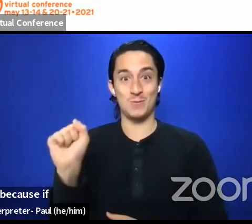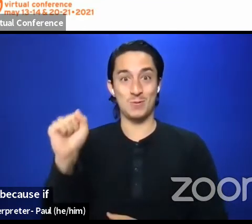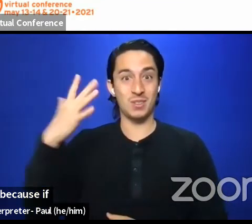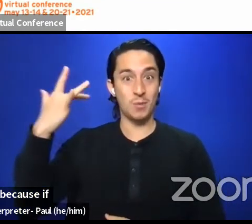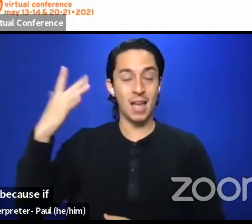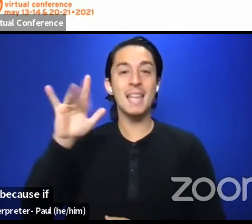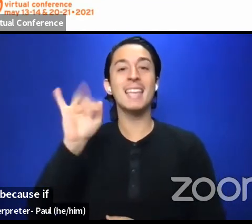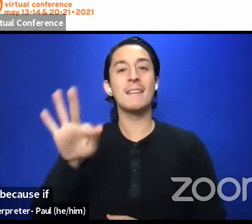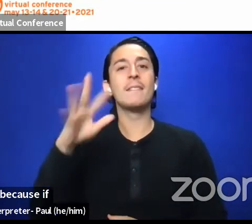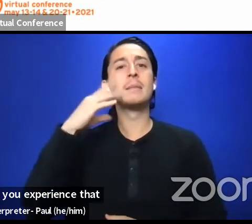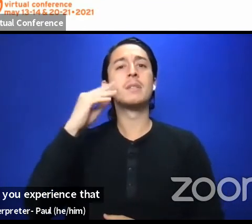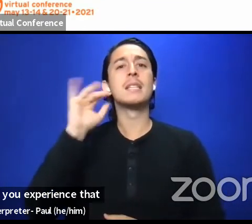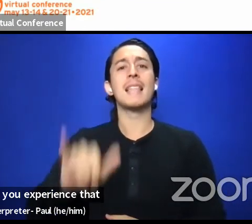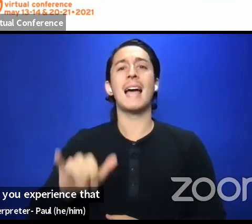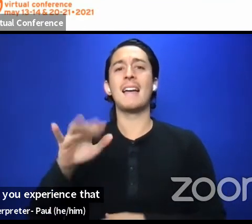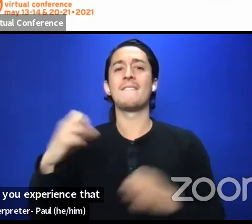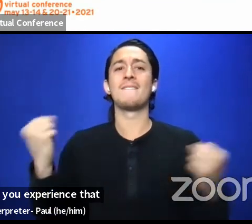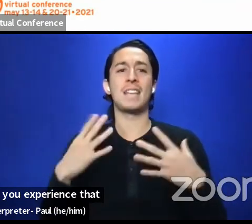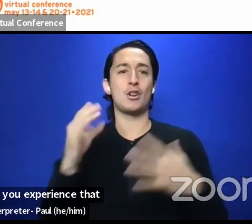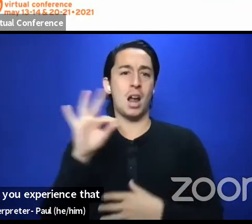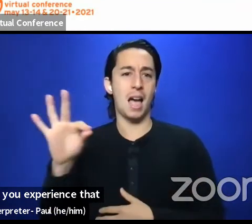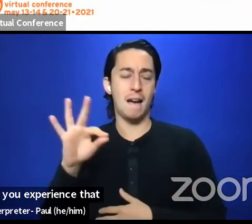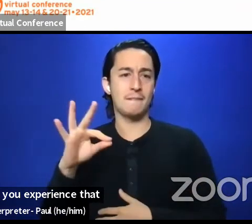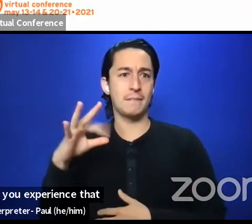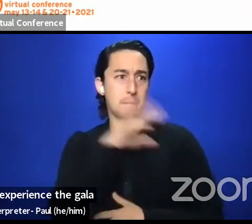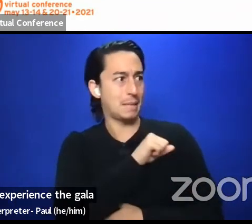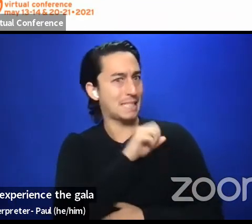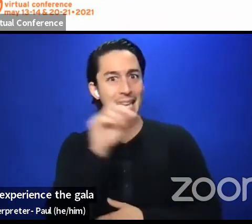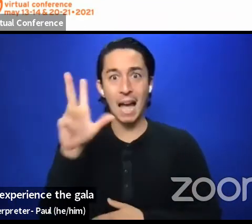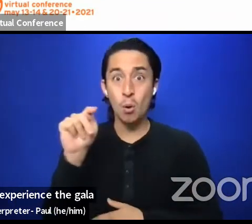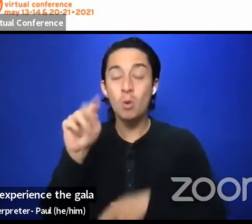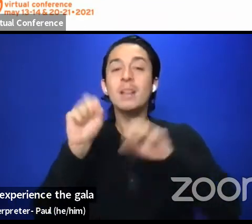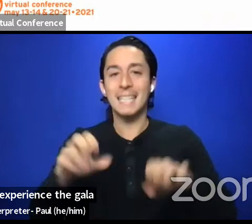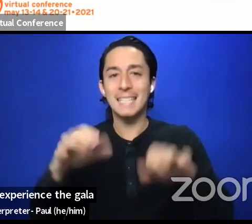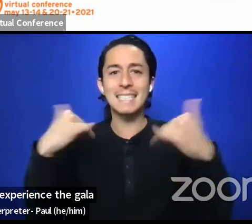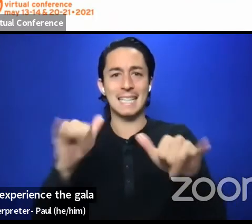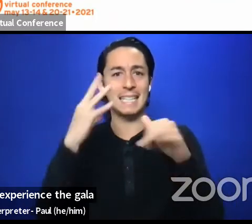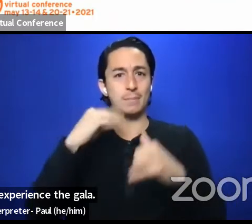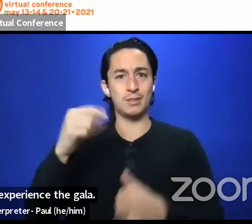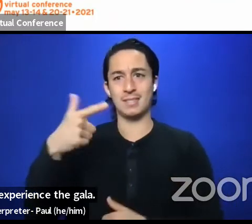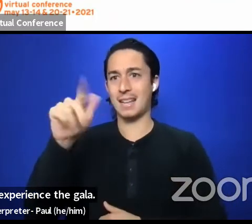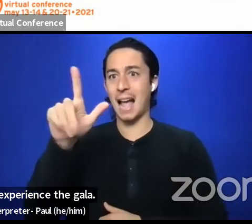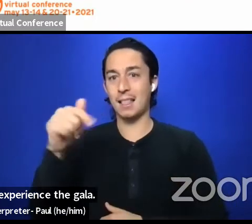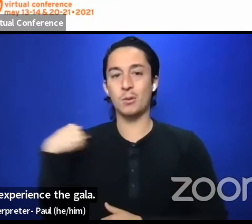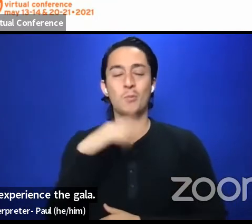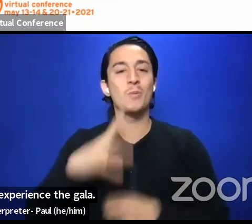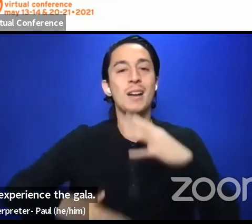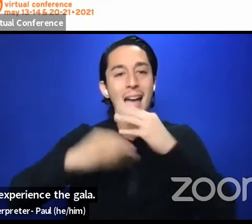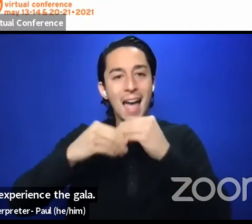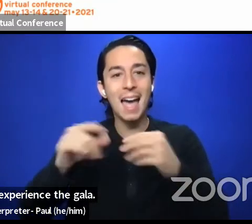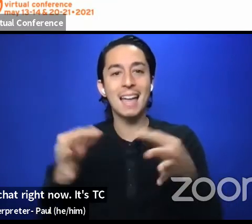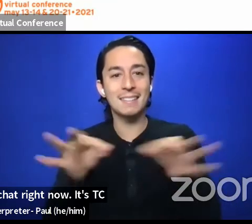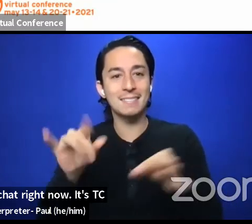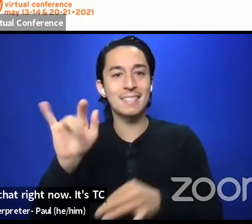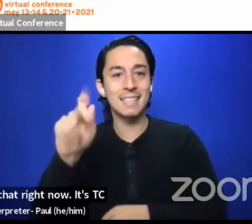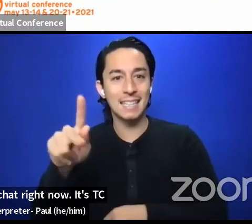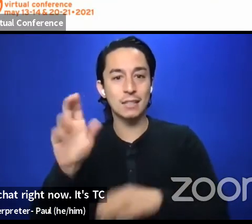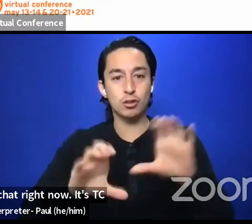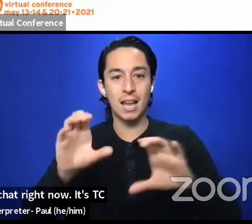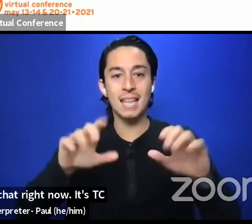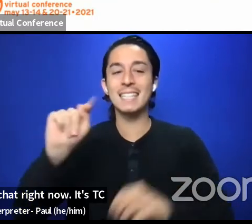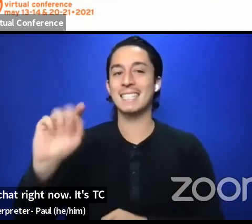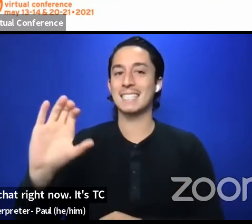that fear of missing out, you can still experience the gala. We're going to drop the link in the chat right now. It's tcggala